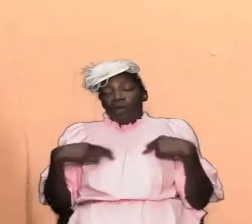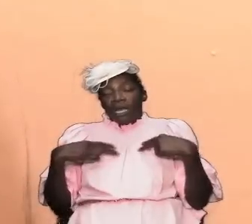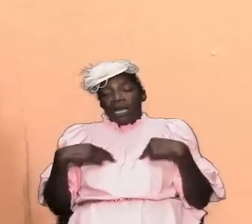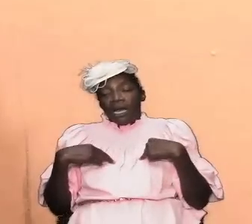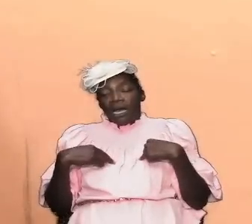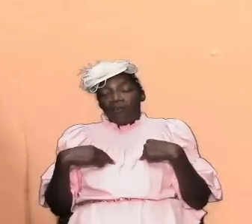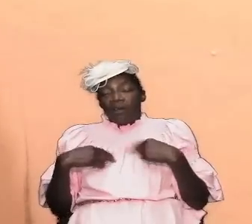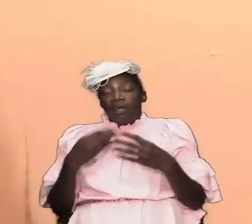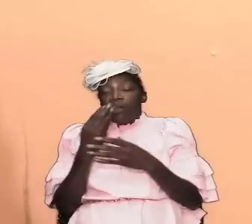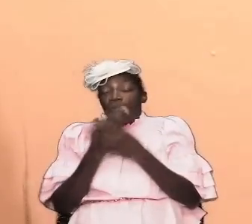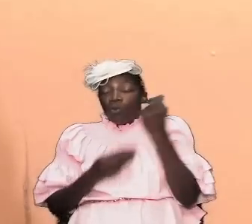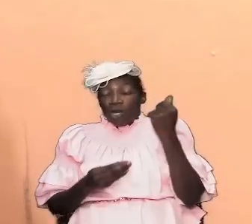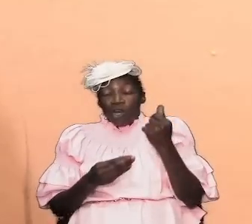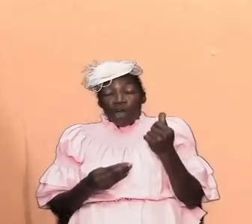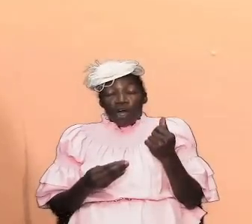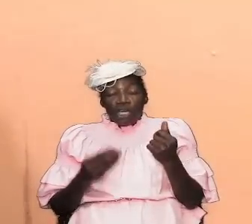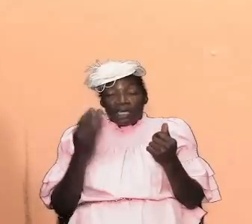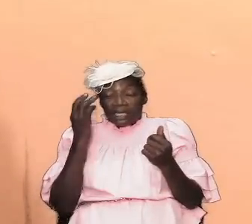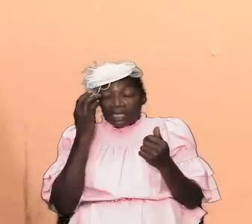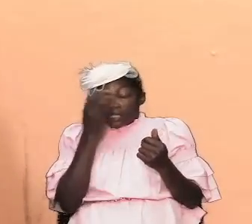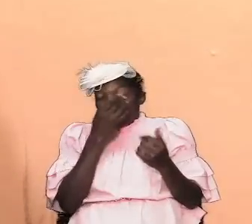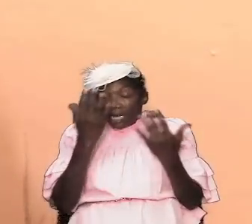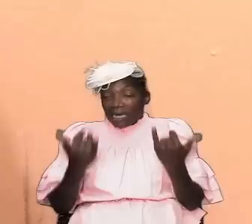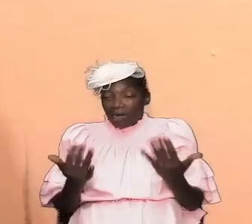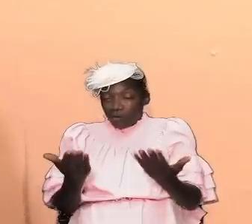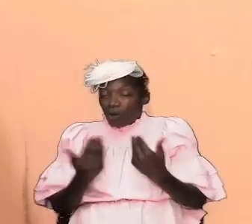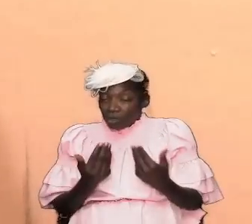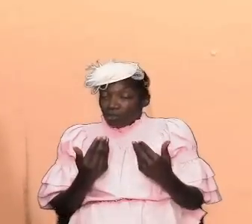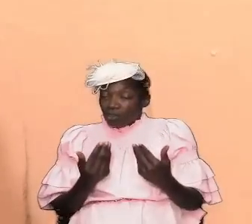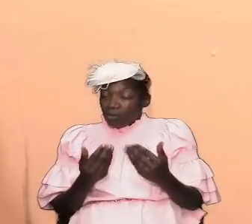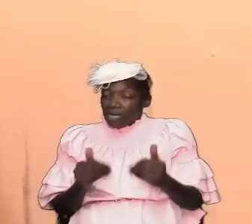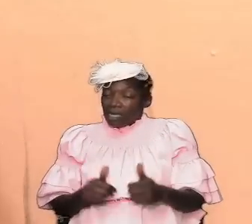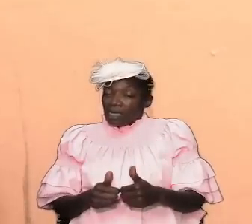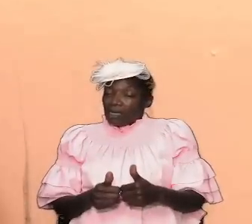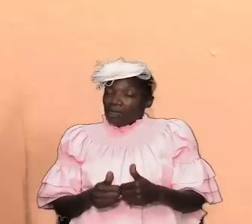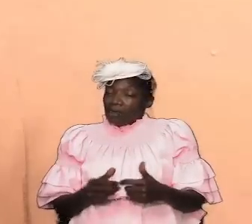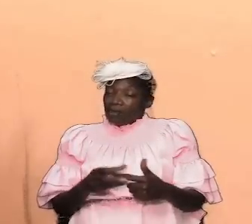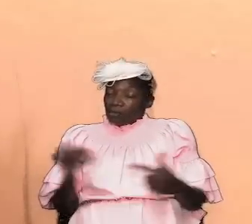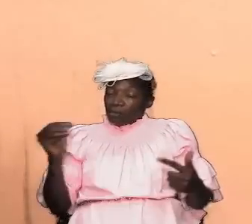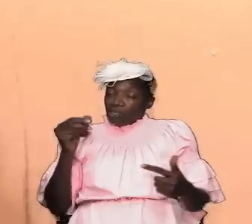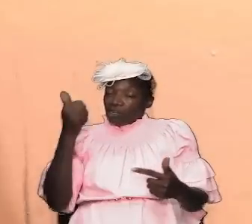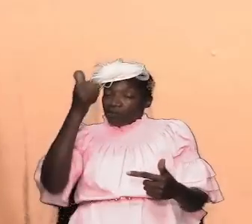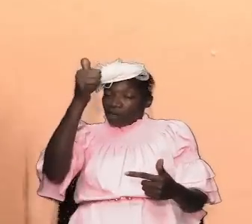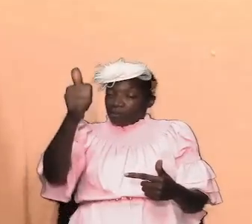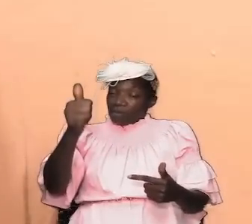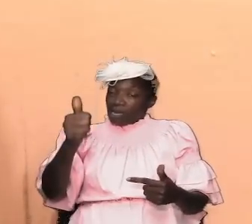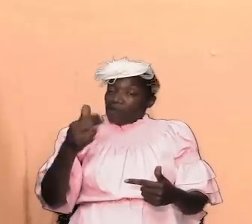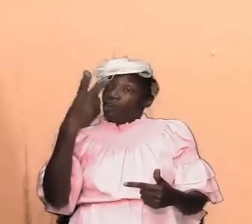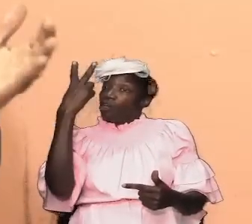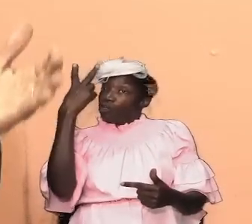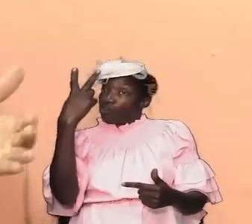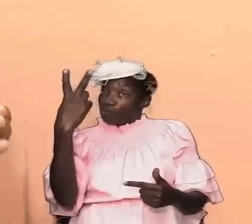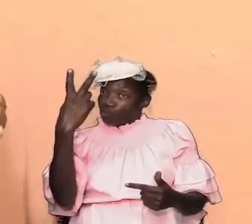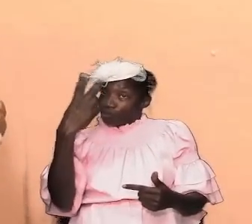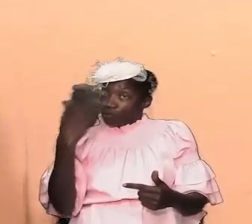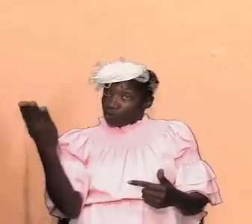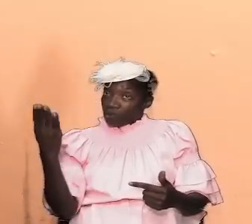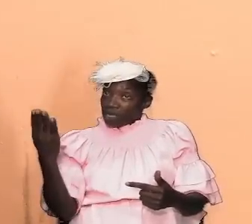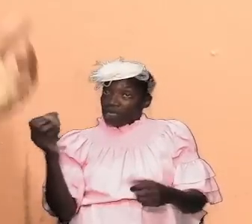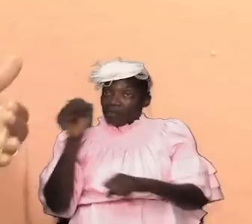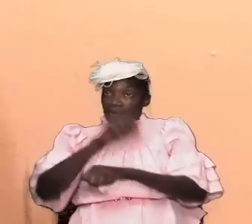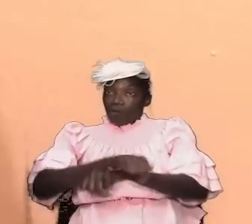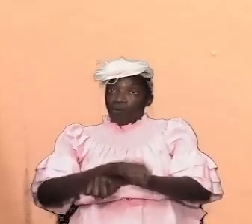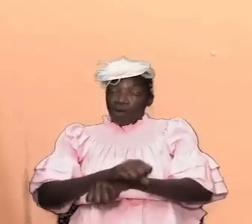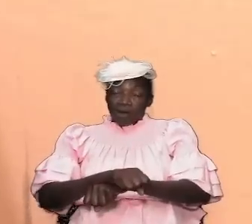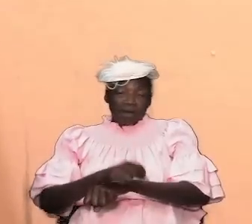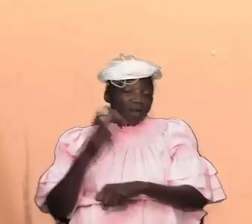to be separate for himself there are two forces brothers and sisters at work in our world today we all know that we have